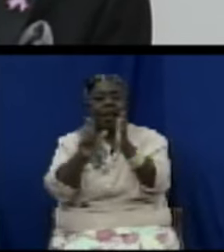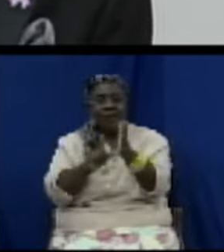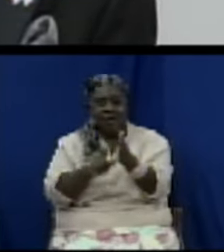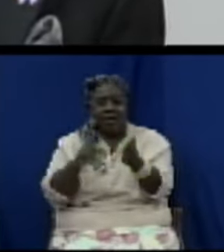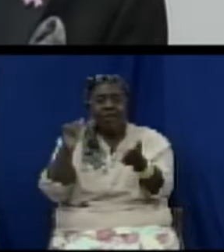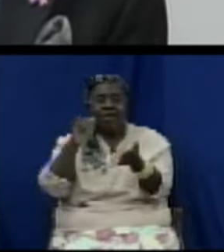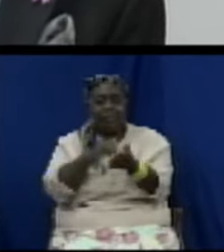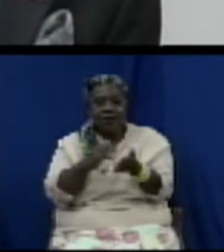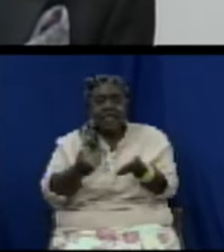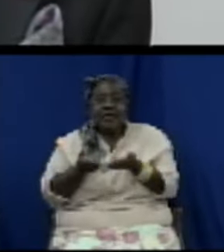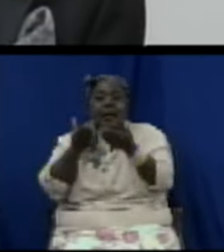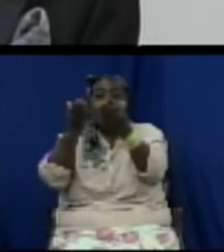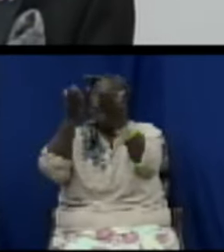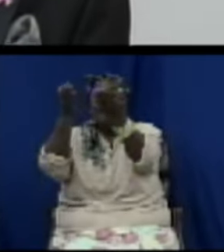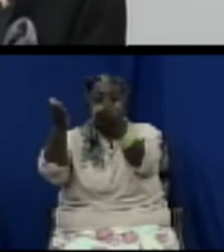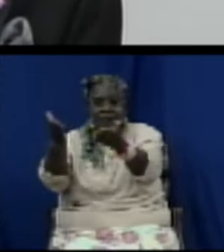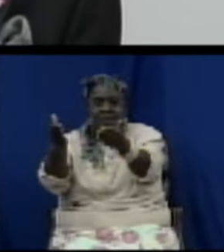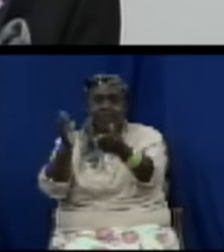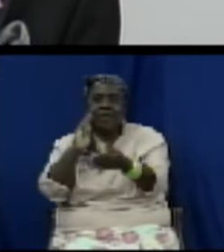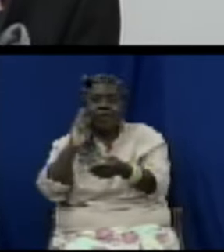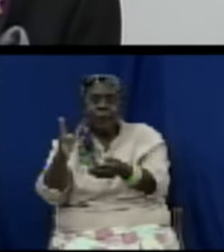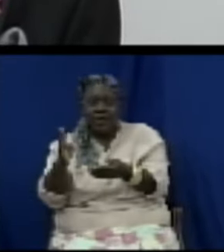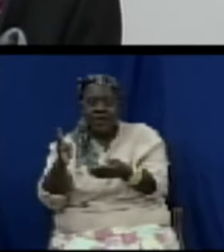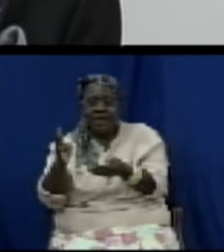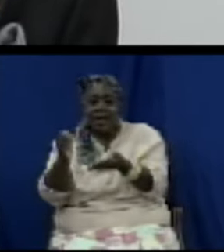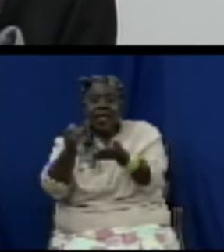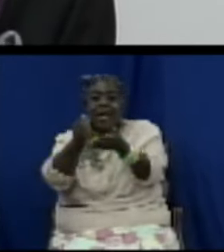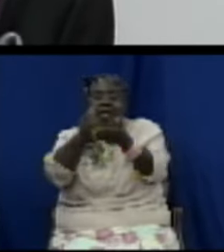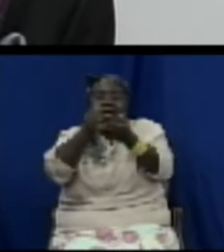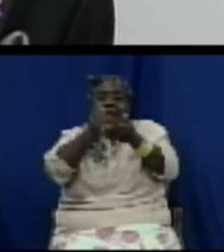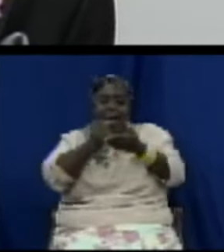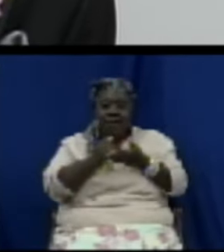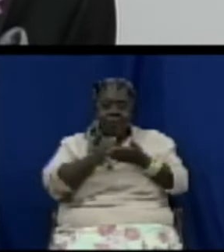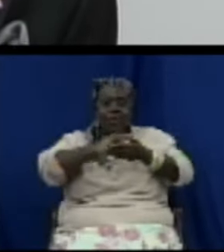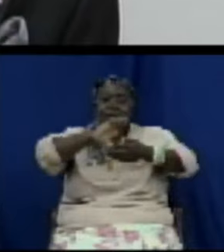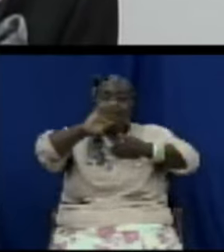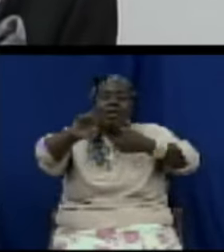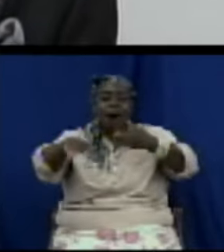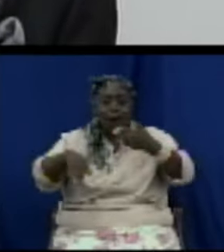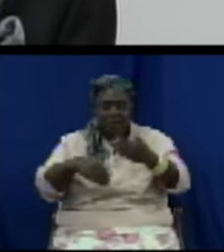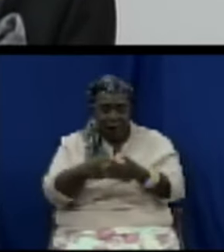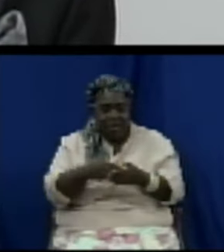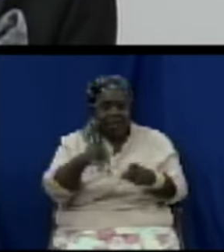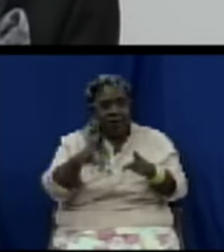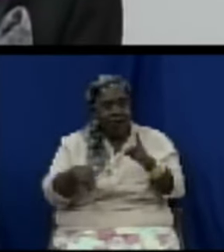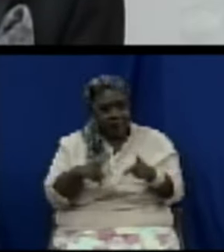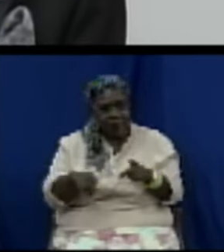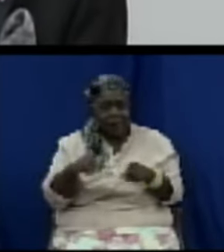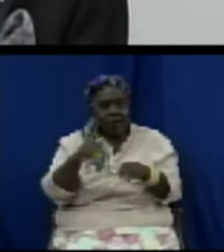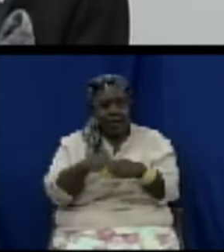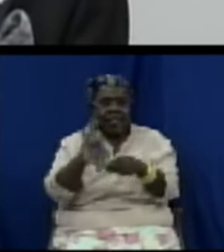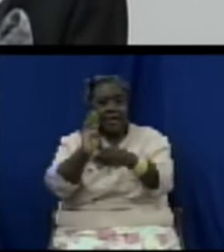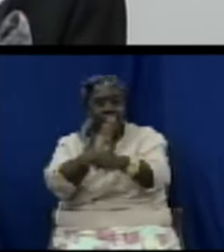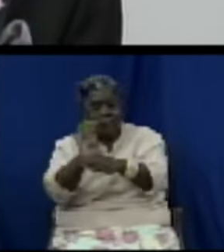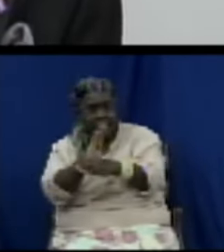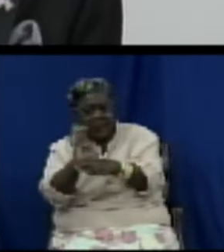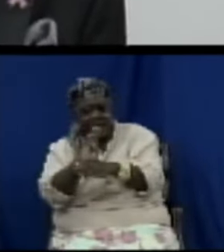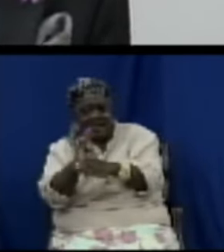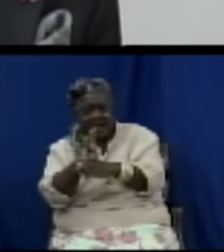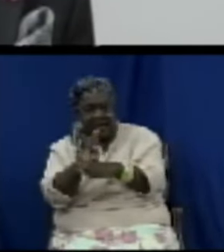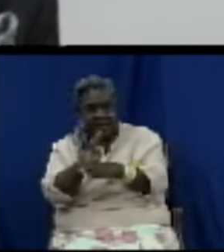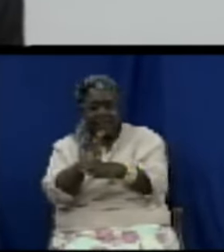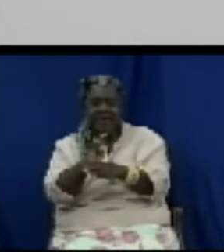be applicable to all persons involved in trade and commerce whether through